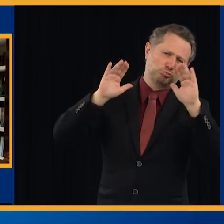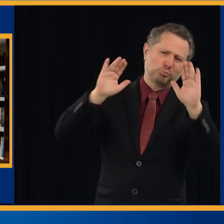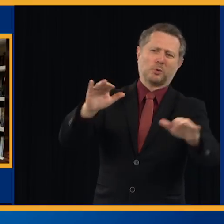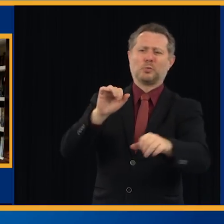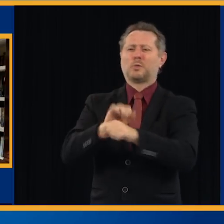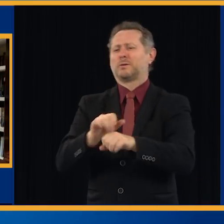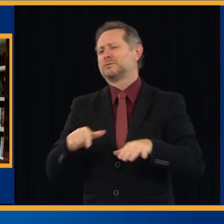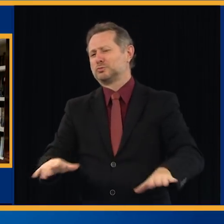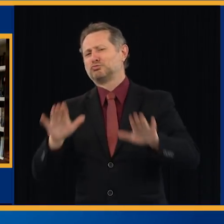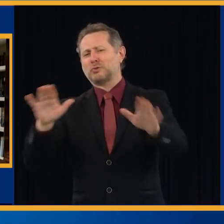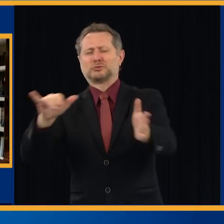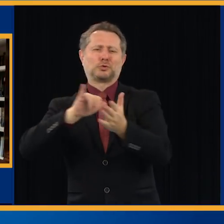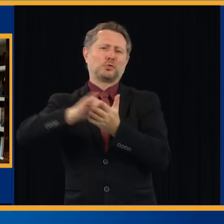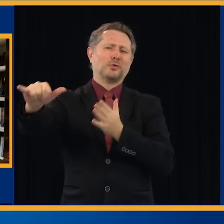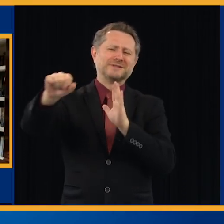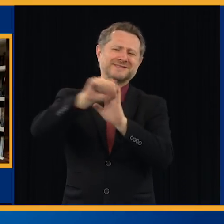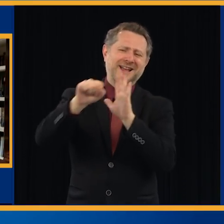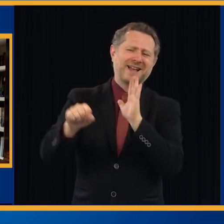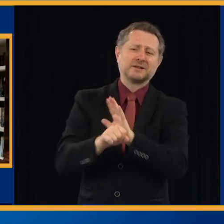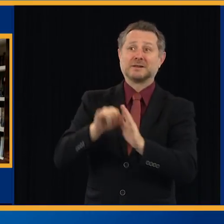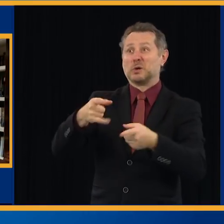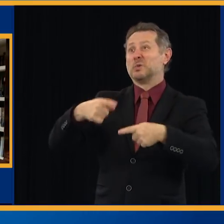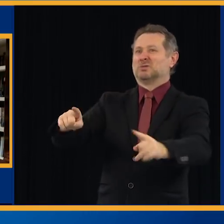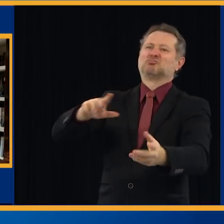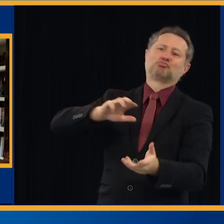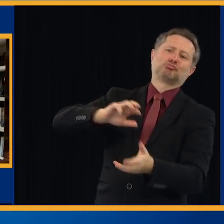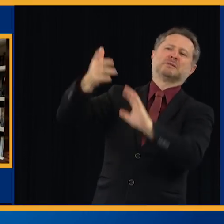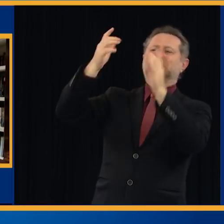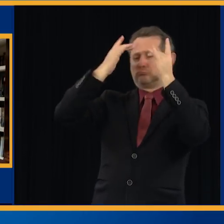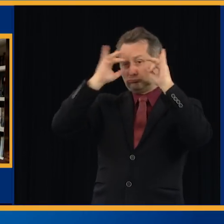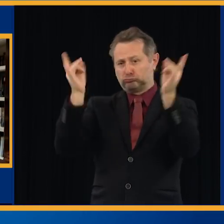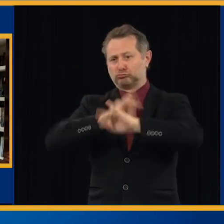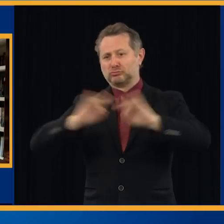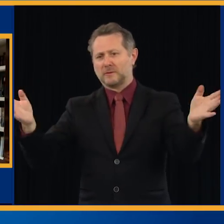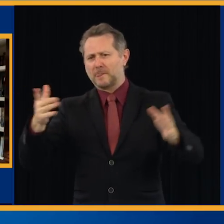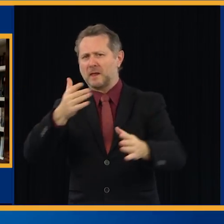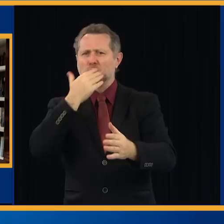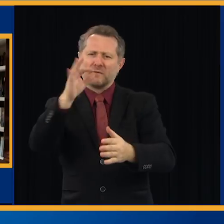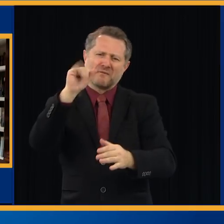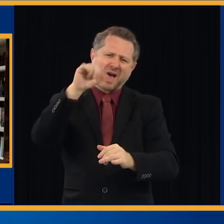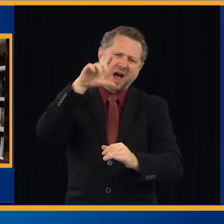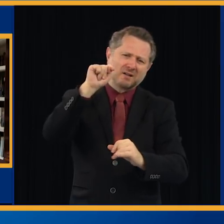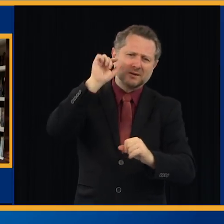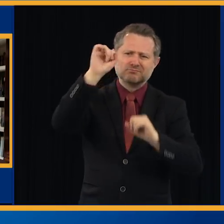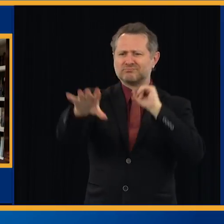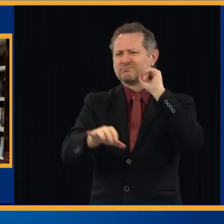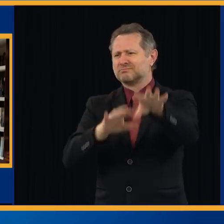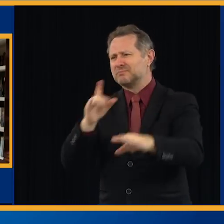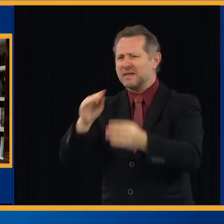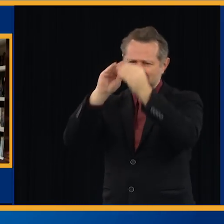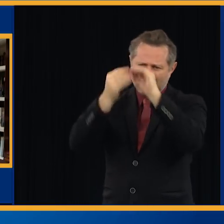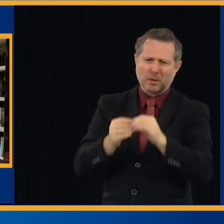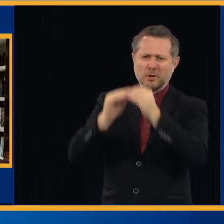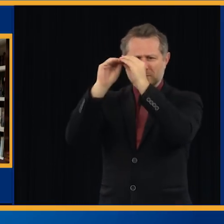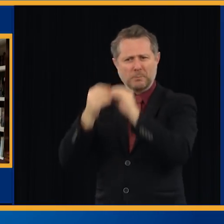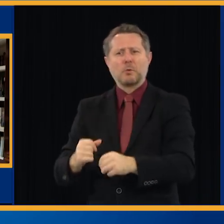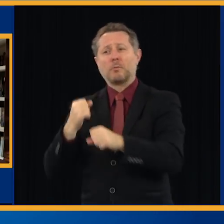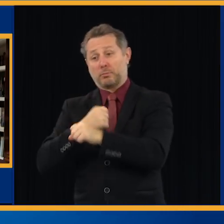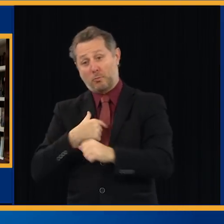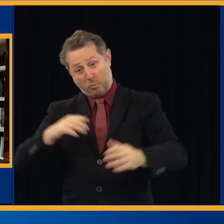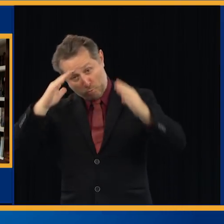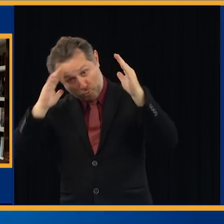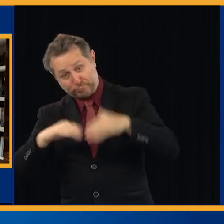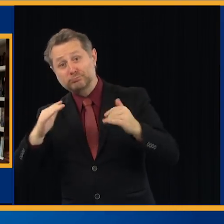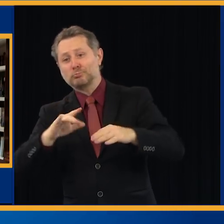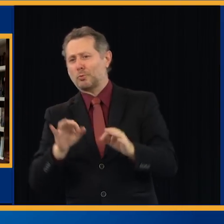and to deliver facts and data to the public and also a sense of hope, which really is important. I know your daily press